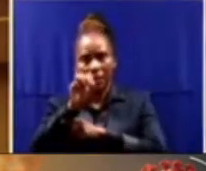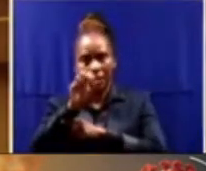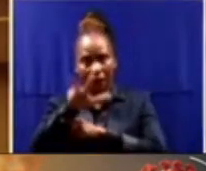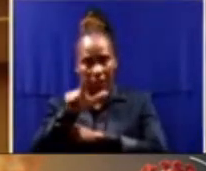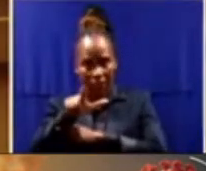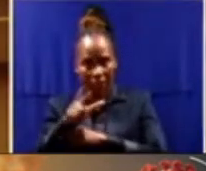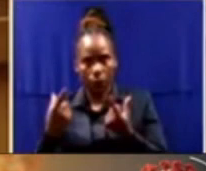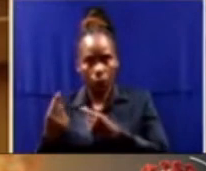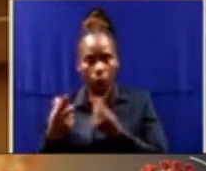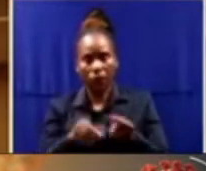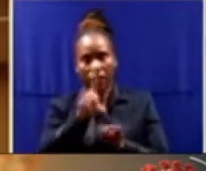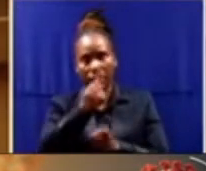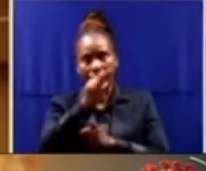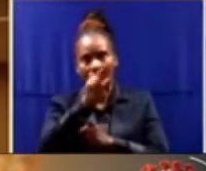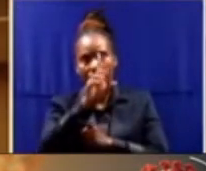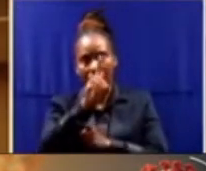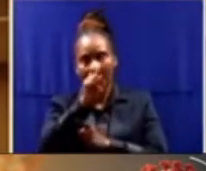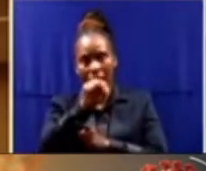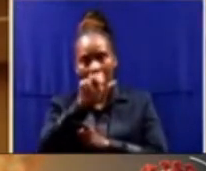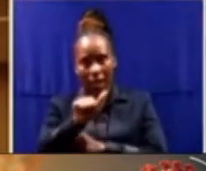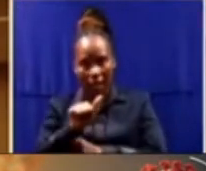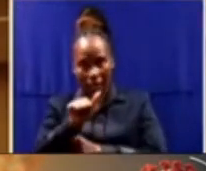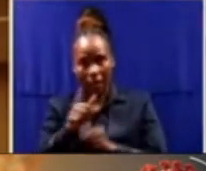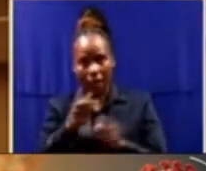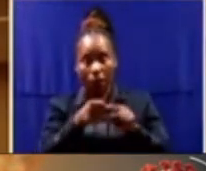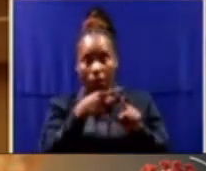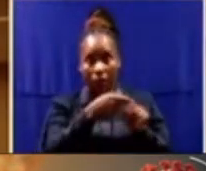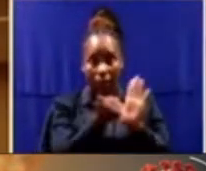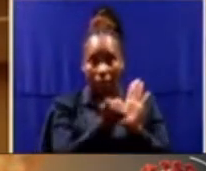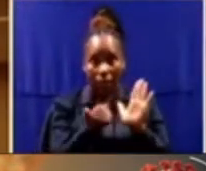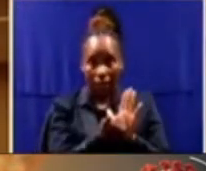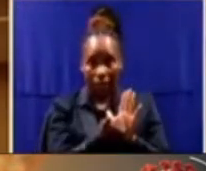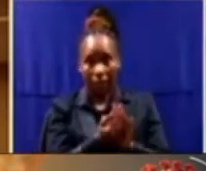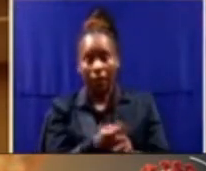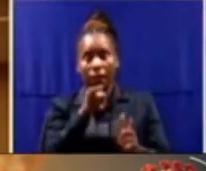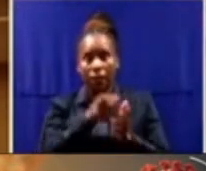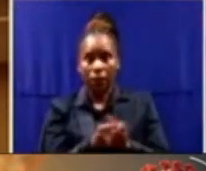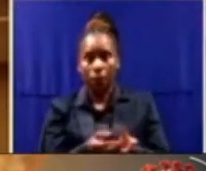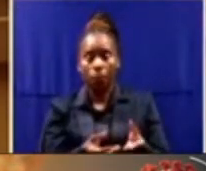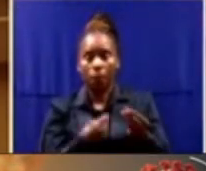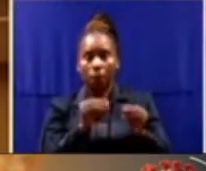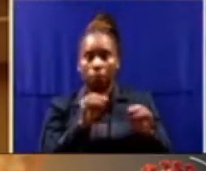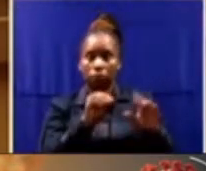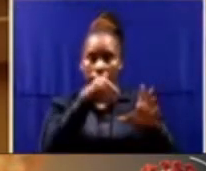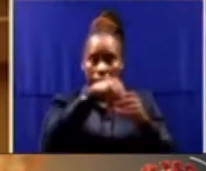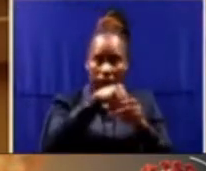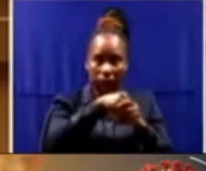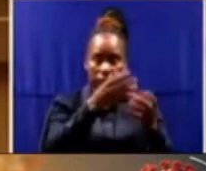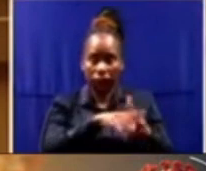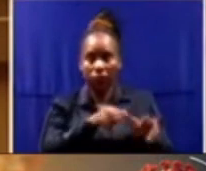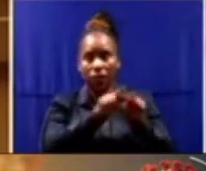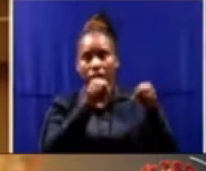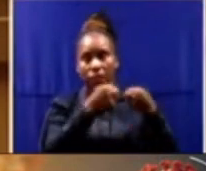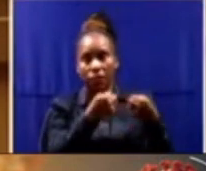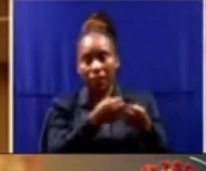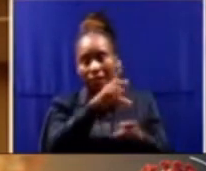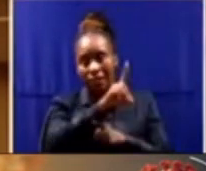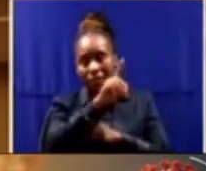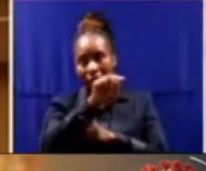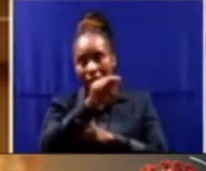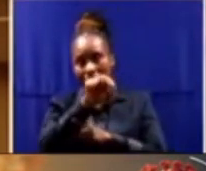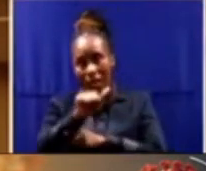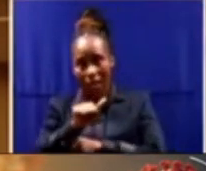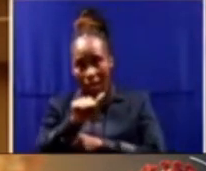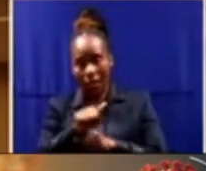terms of the act, and his profile as a convicted offender was loaded onto the National Forensic DNA Database, thereby linking